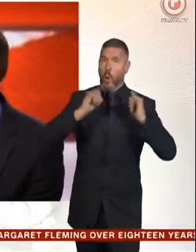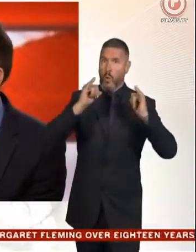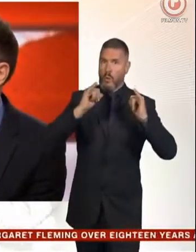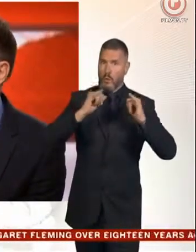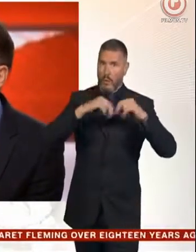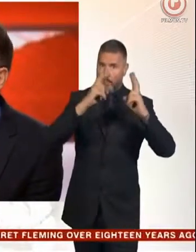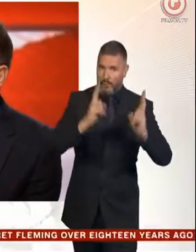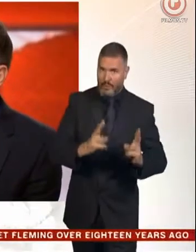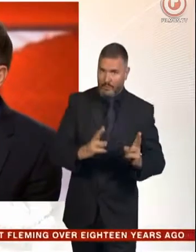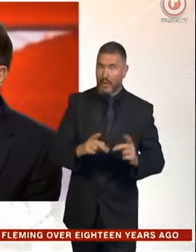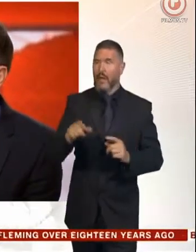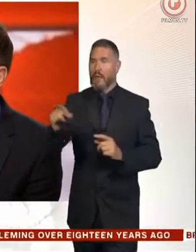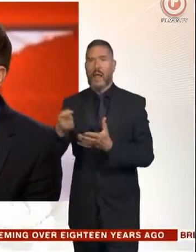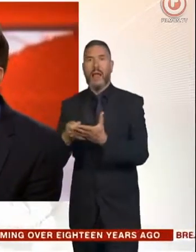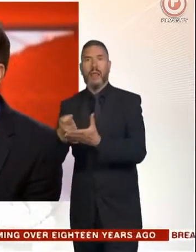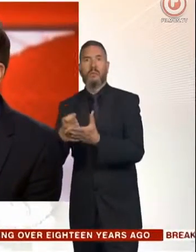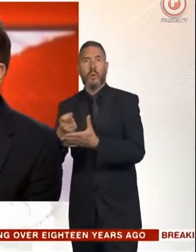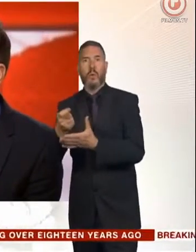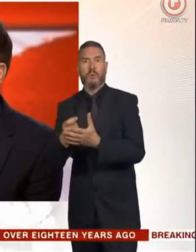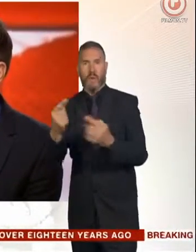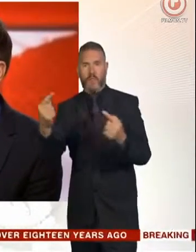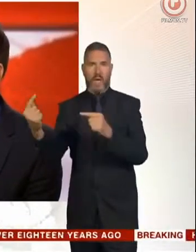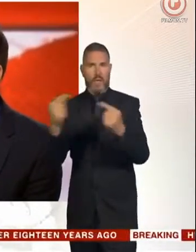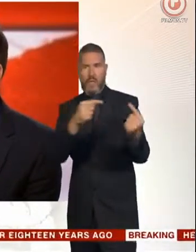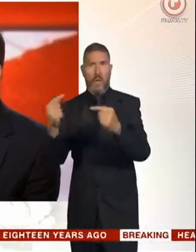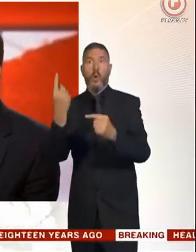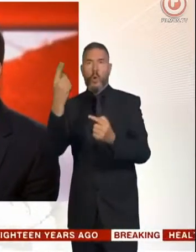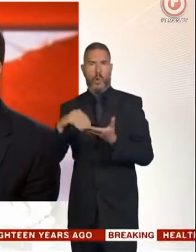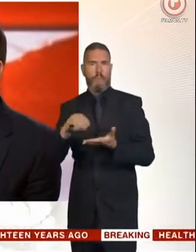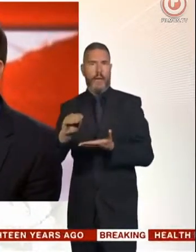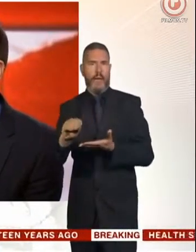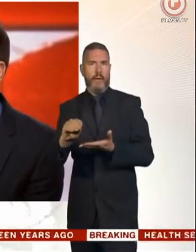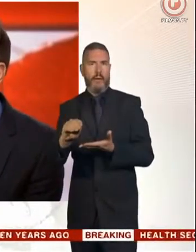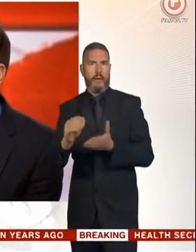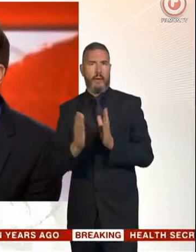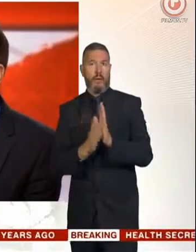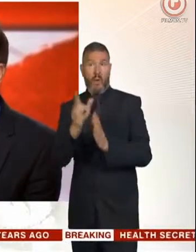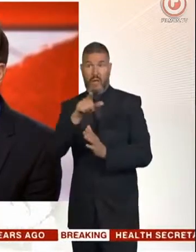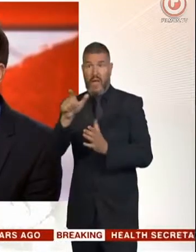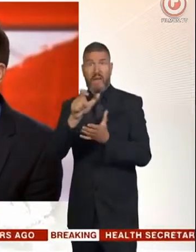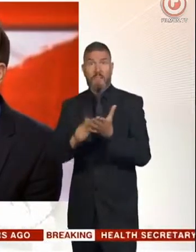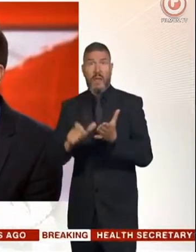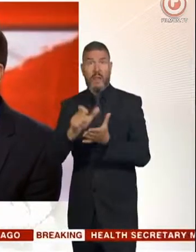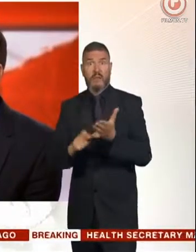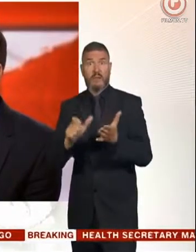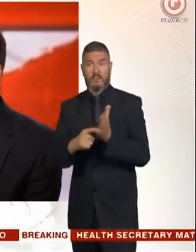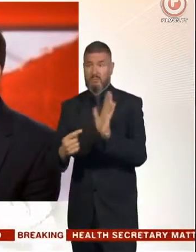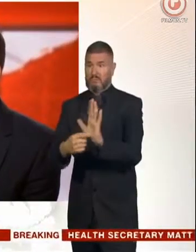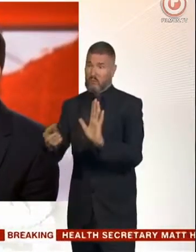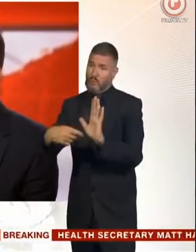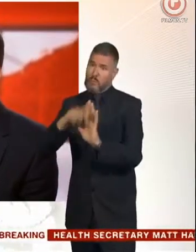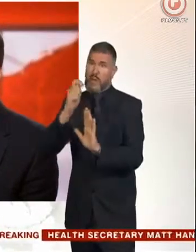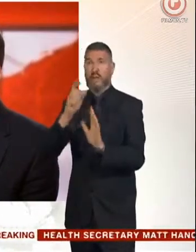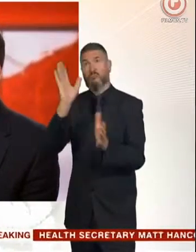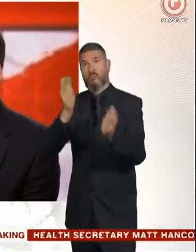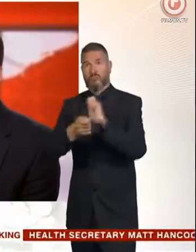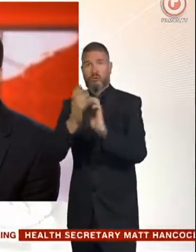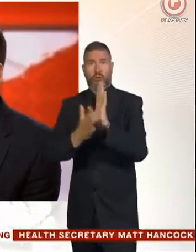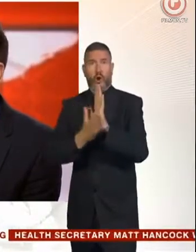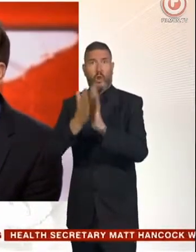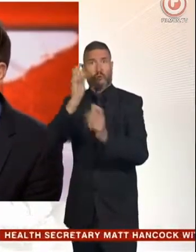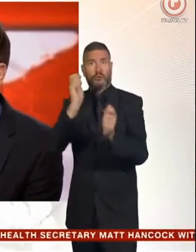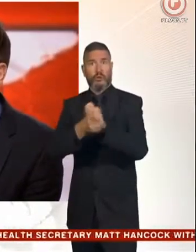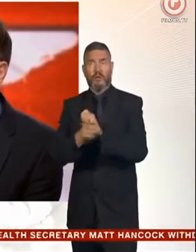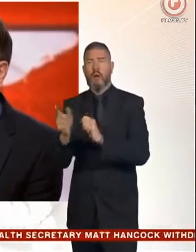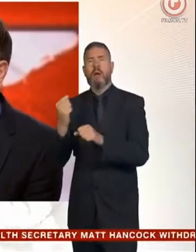live in the building, but are leaseholders. And leaseholders will tell you they are getting huge bills put in front of them to replace the cladding. Now,